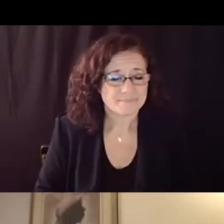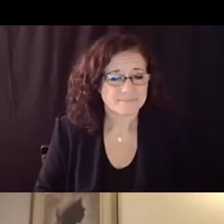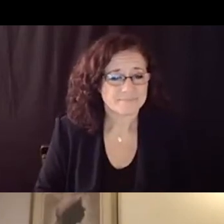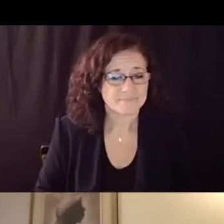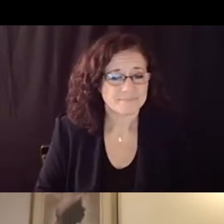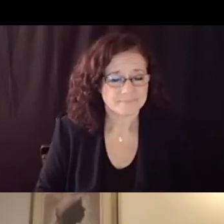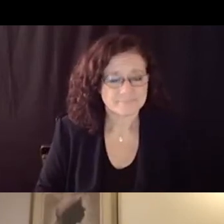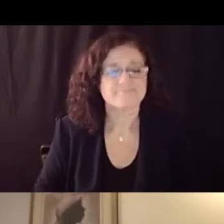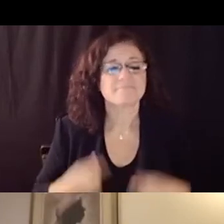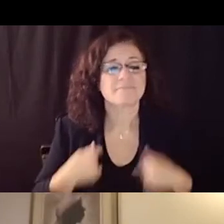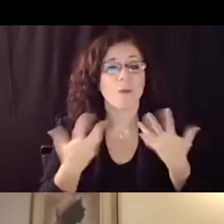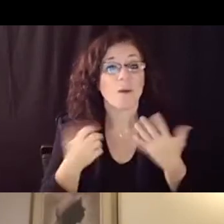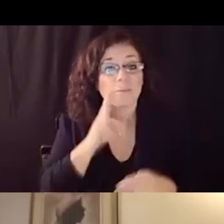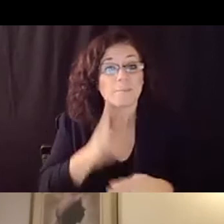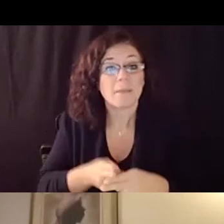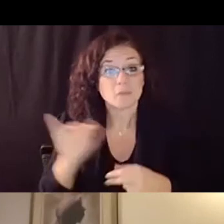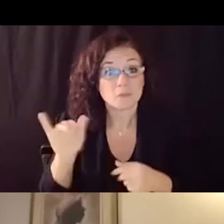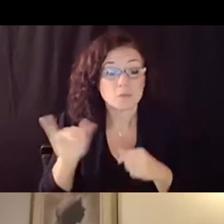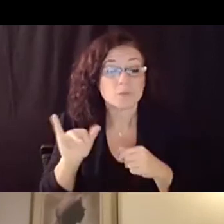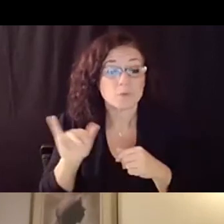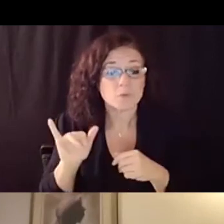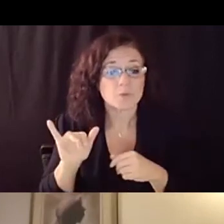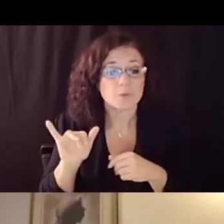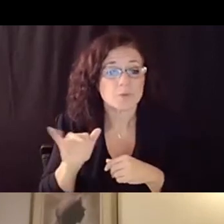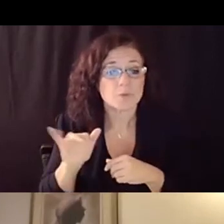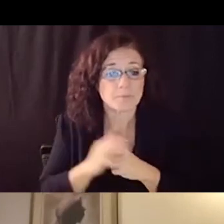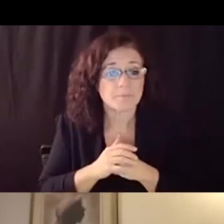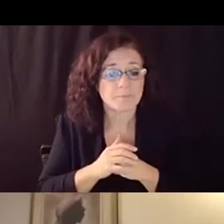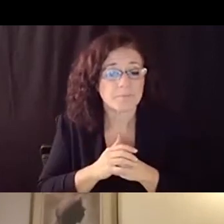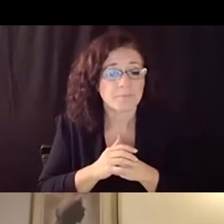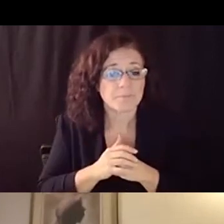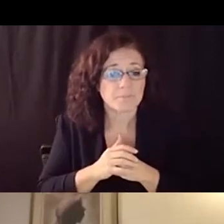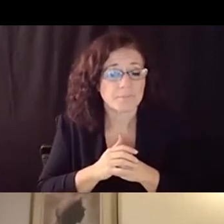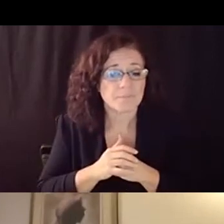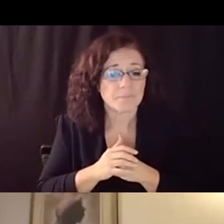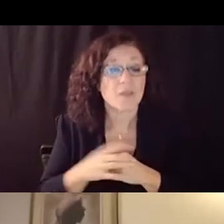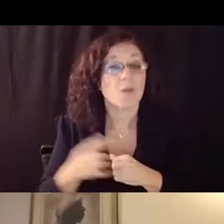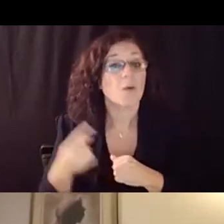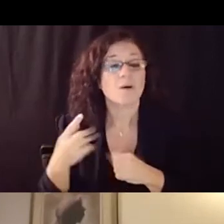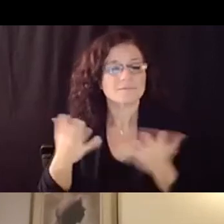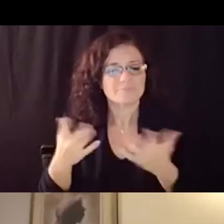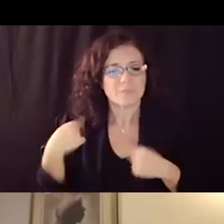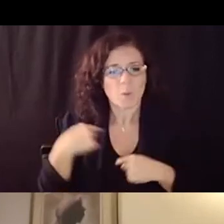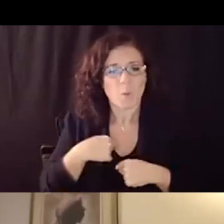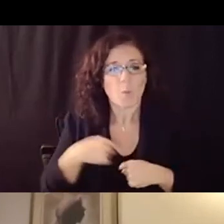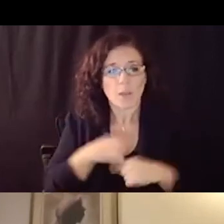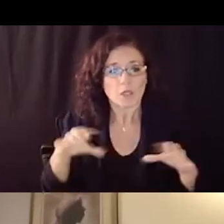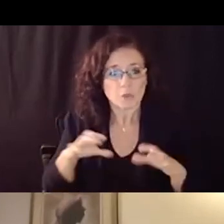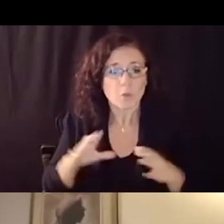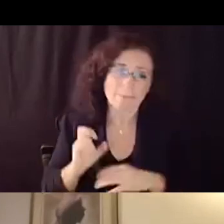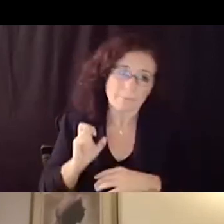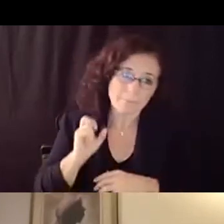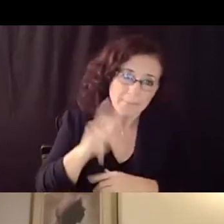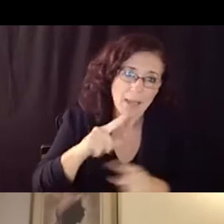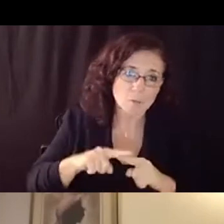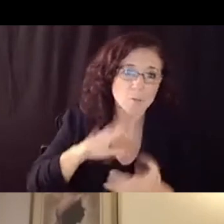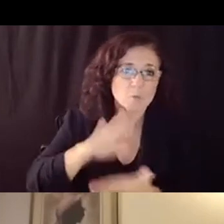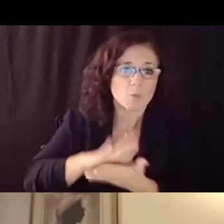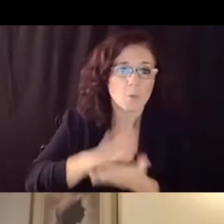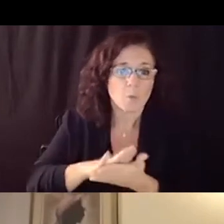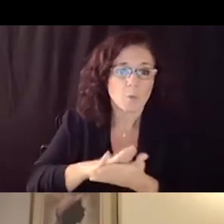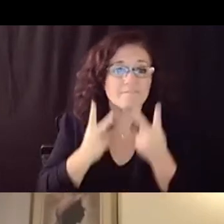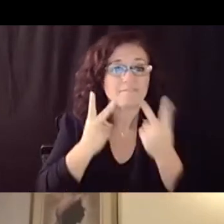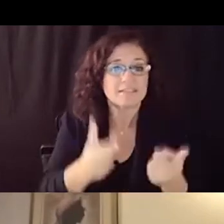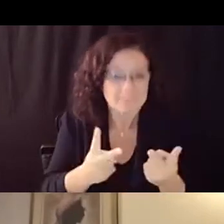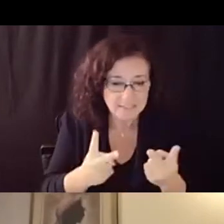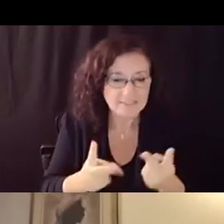that uh we're we are going back to school visitations to make sure that everyone is ready and i know that the district has